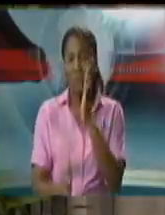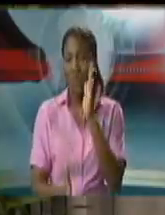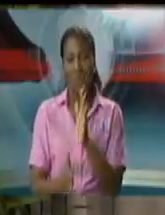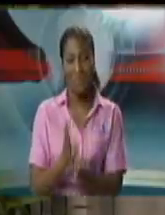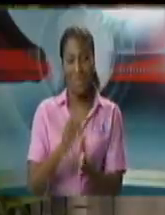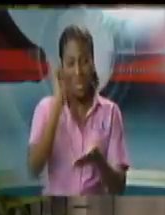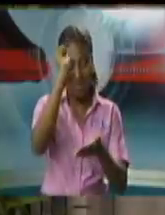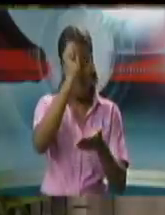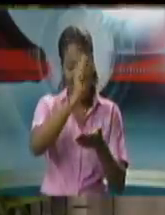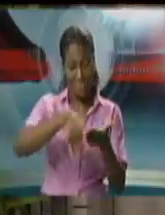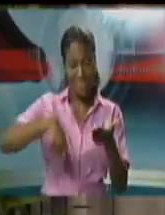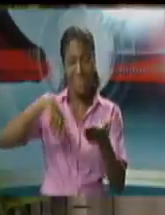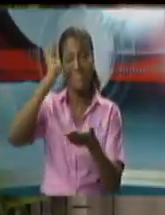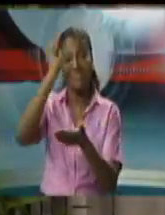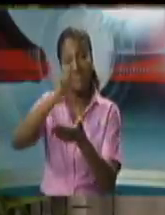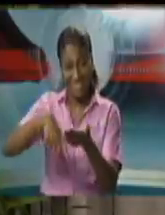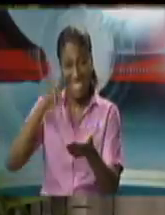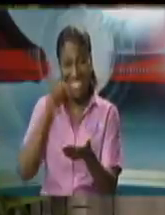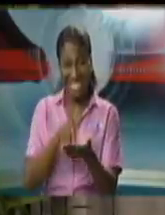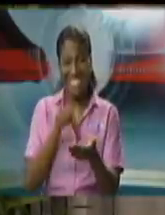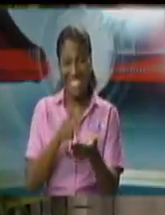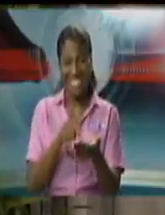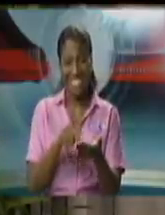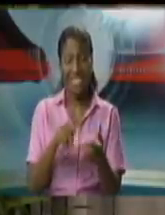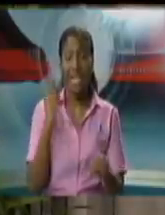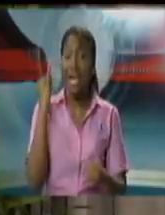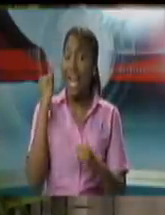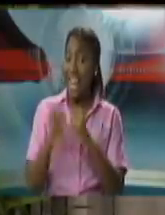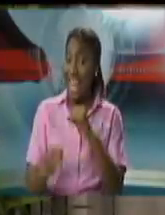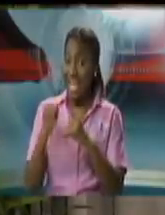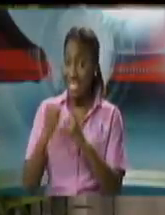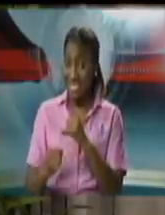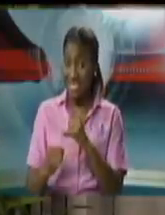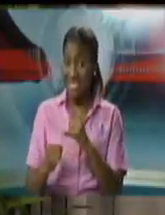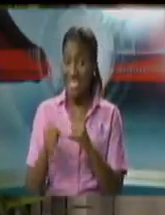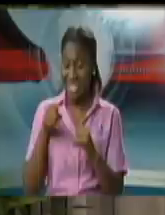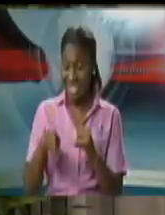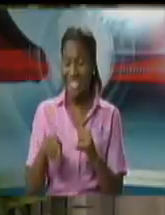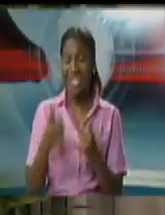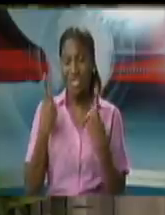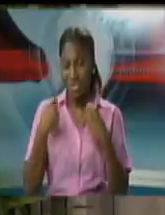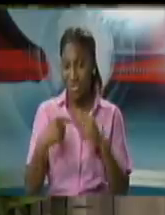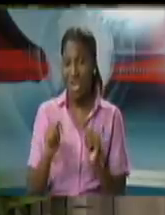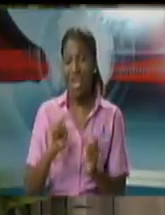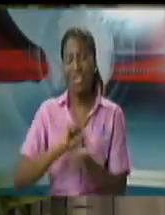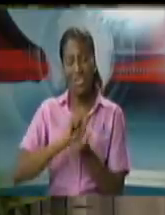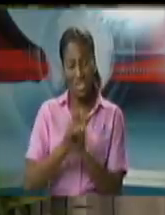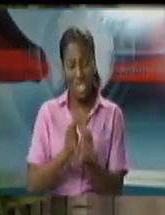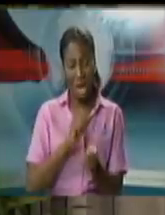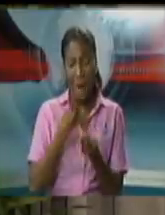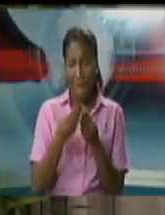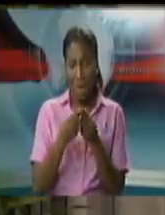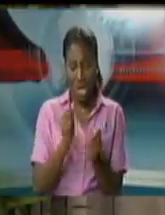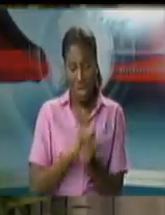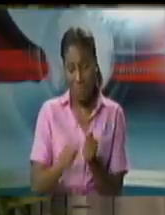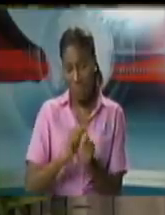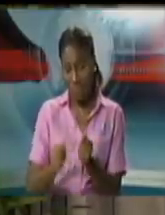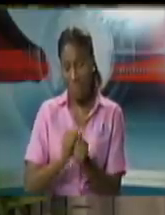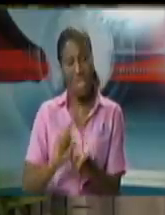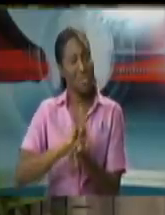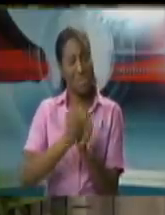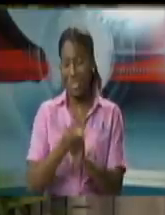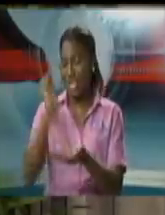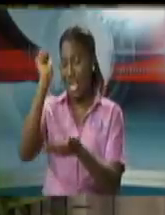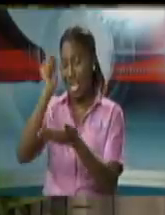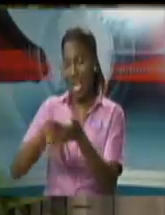orders. The last aspect of the system is to try and migrate the cash payments into electronic payments and that's an exercise